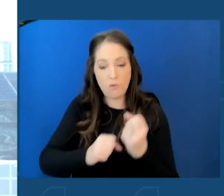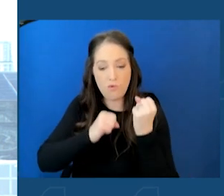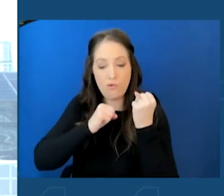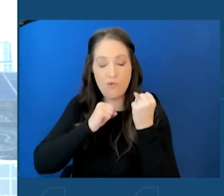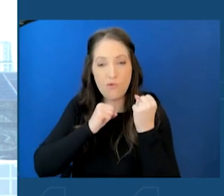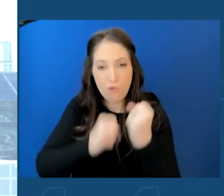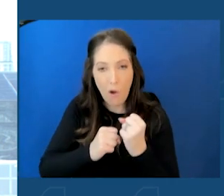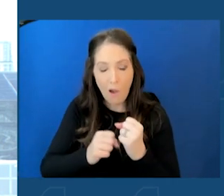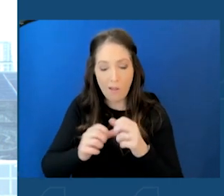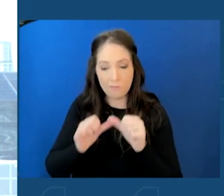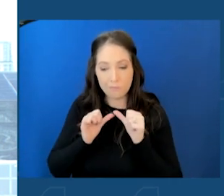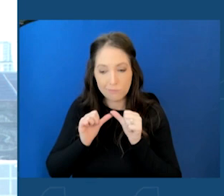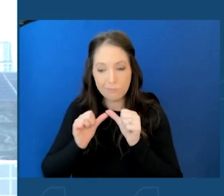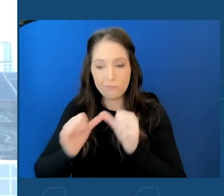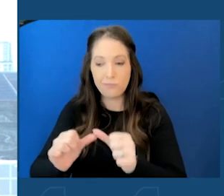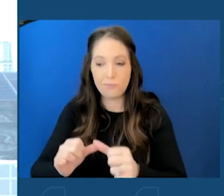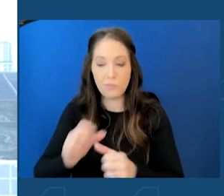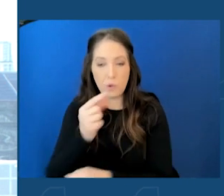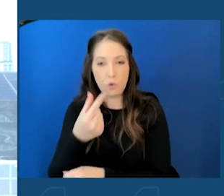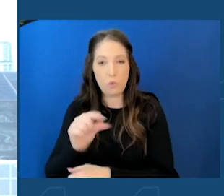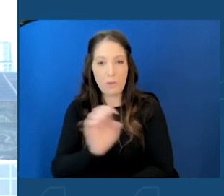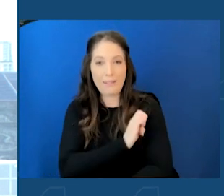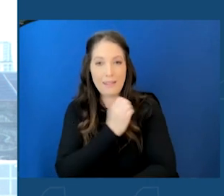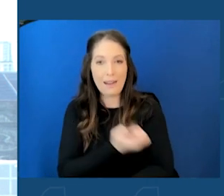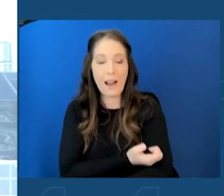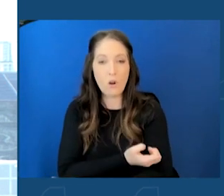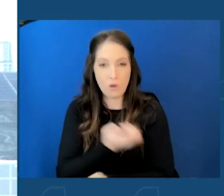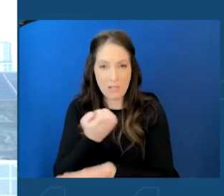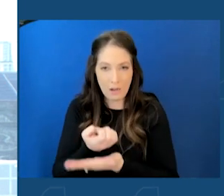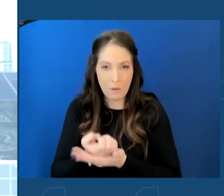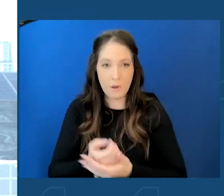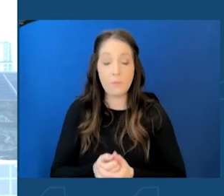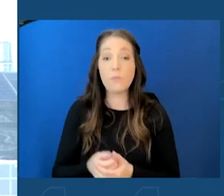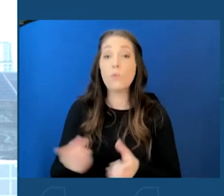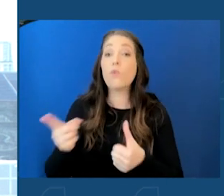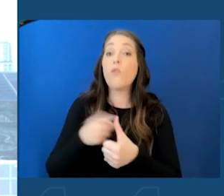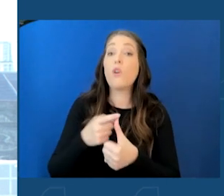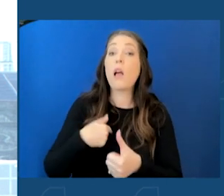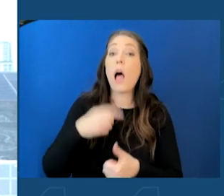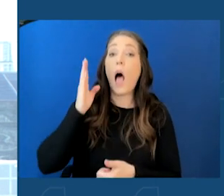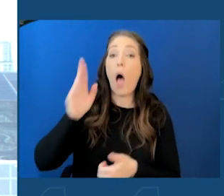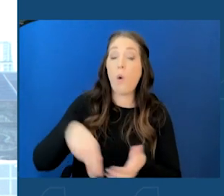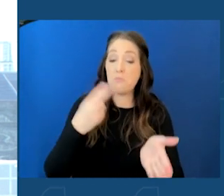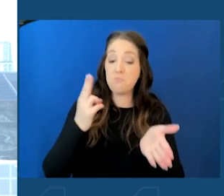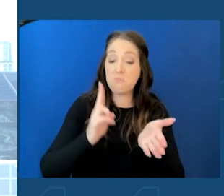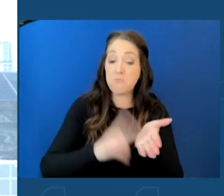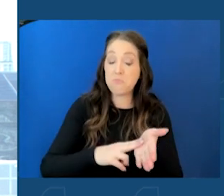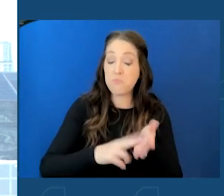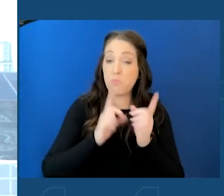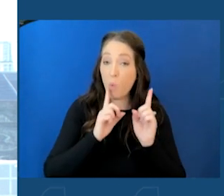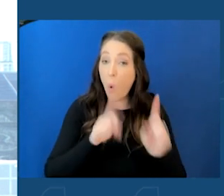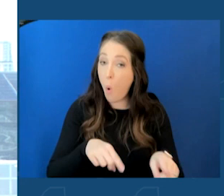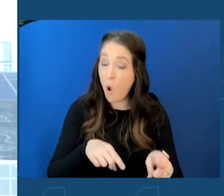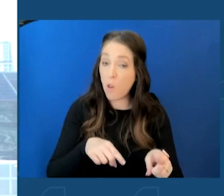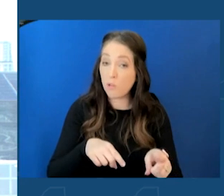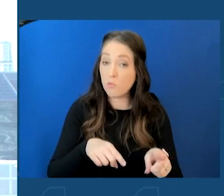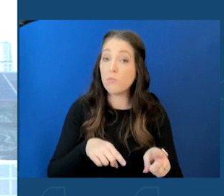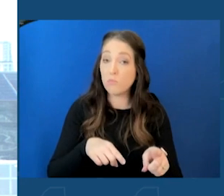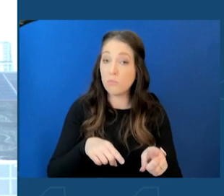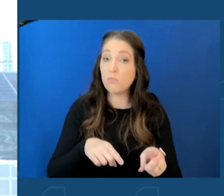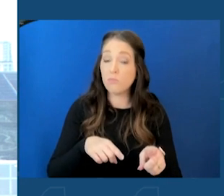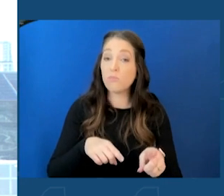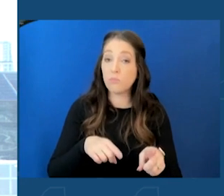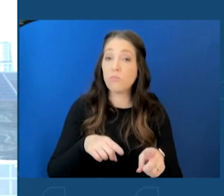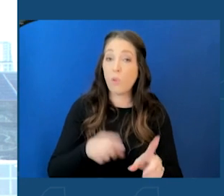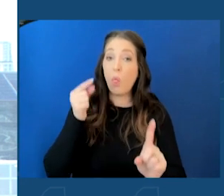So first up today, I will sign an executive order increasing our target for offshore wind